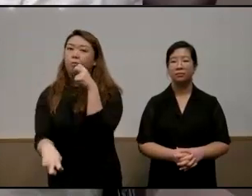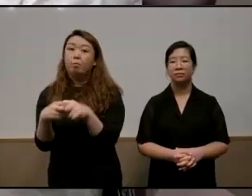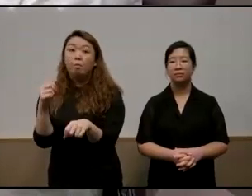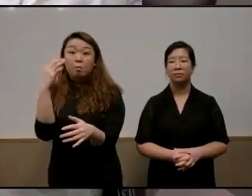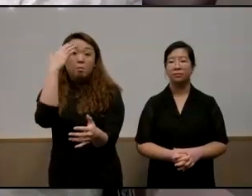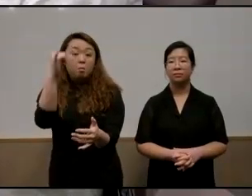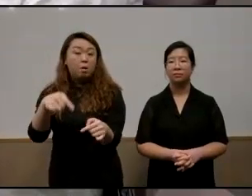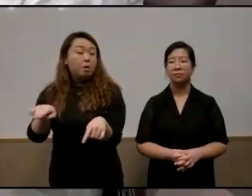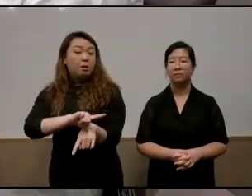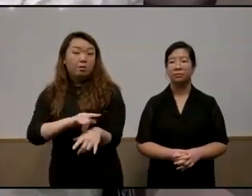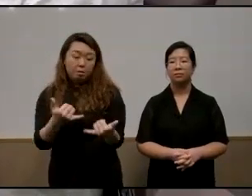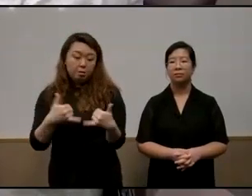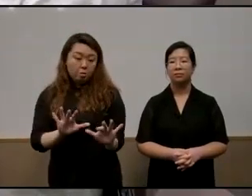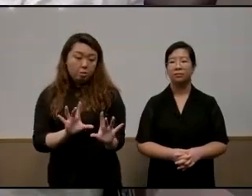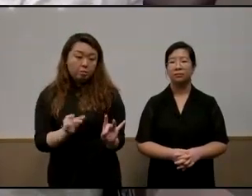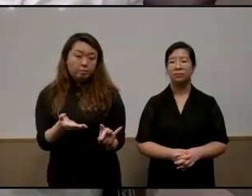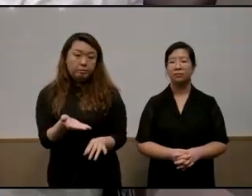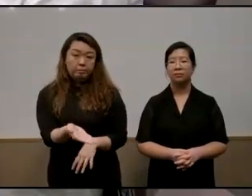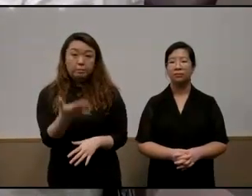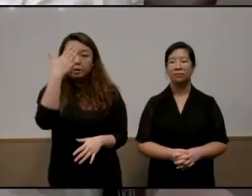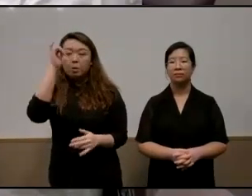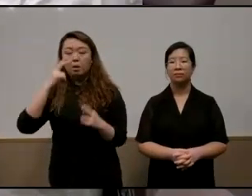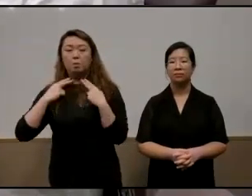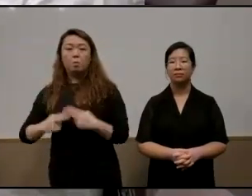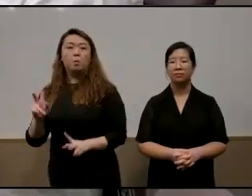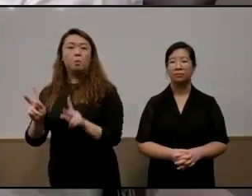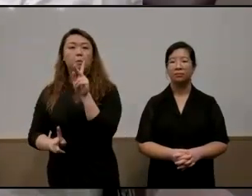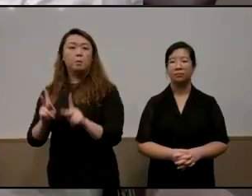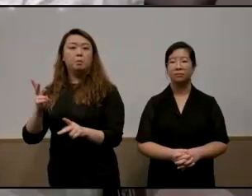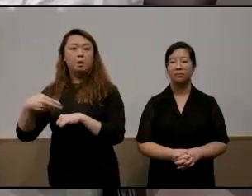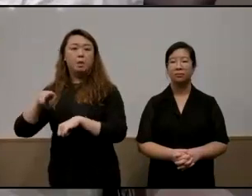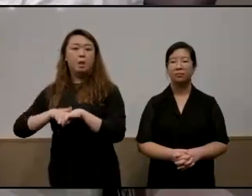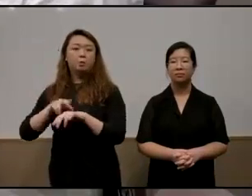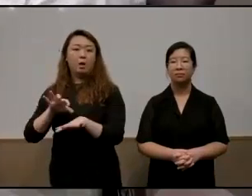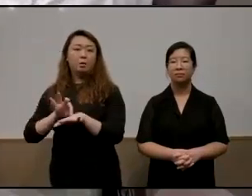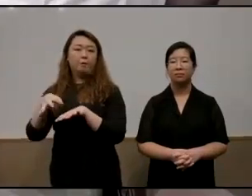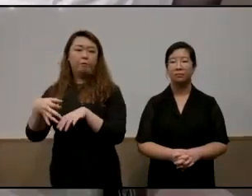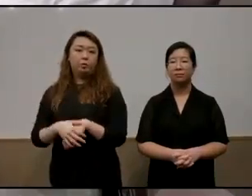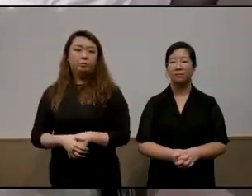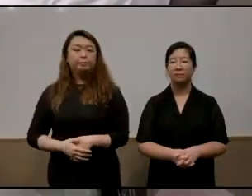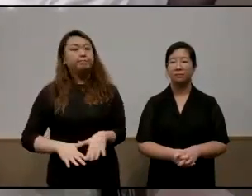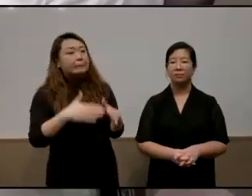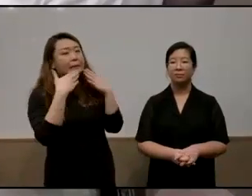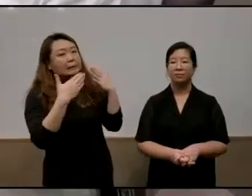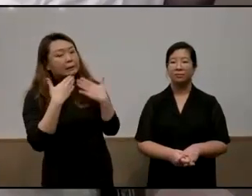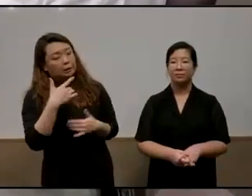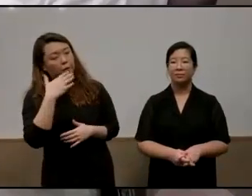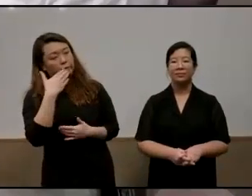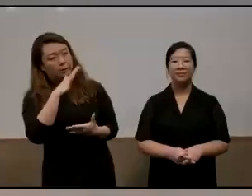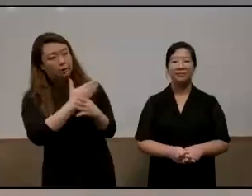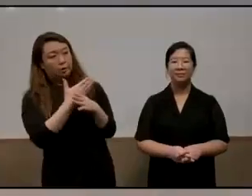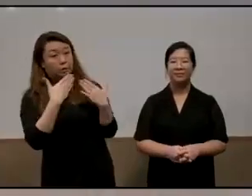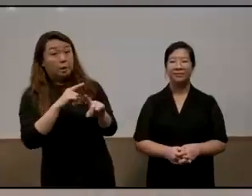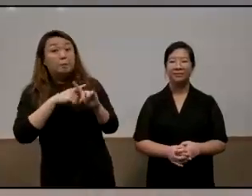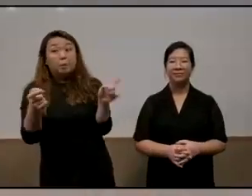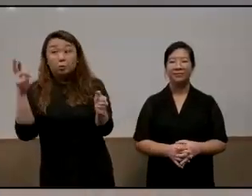it's not going to go away because human beings by nature are selfish thank you very much for that sharing but